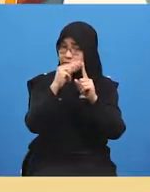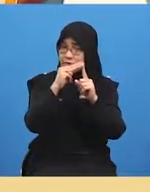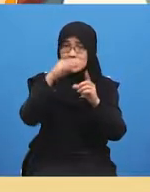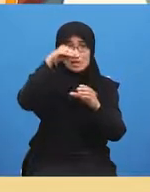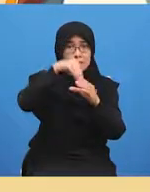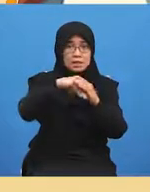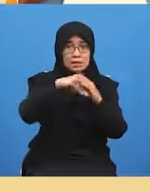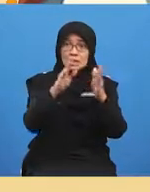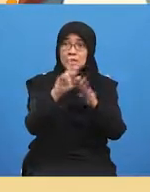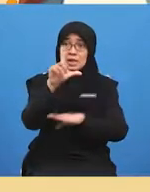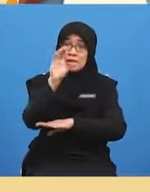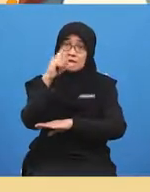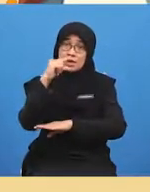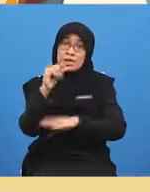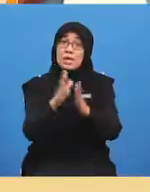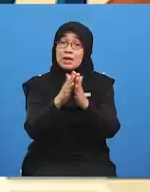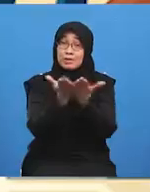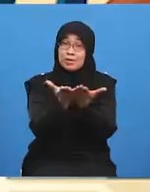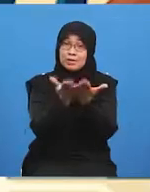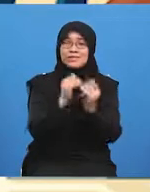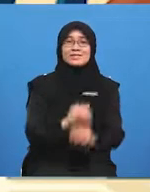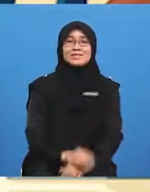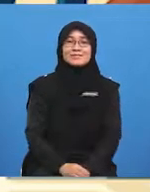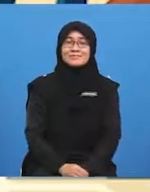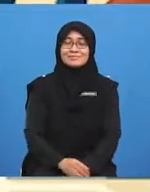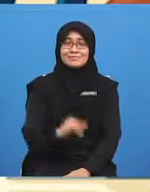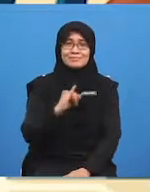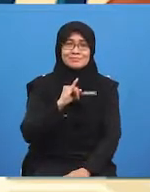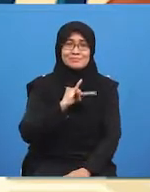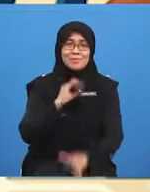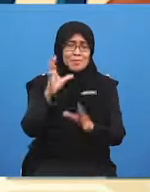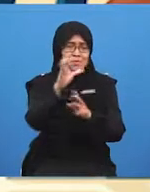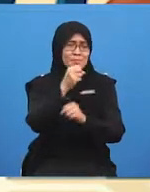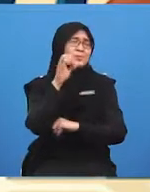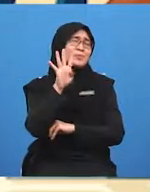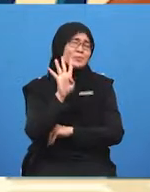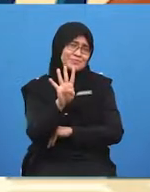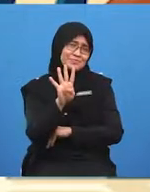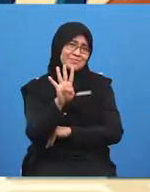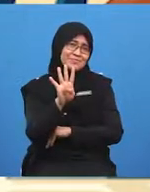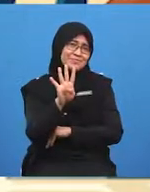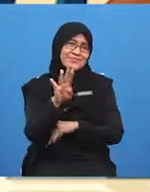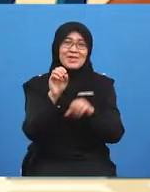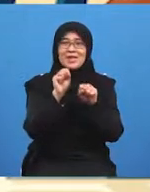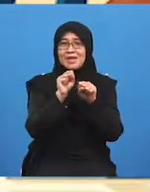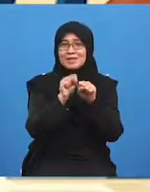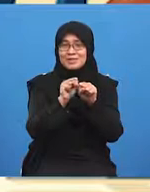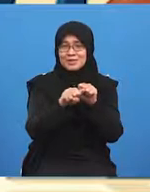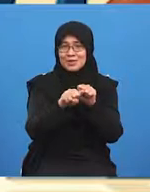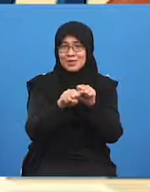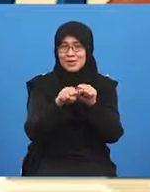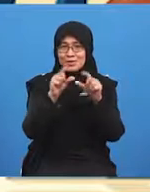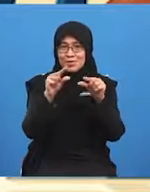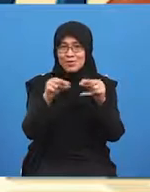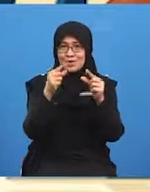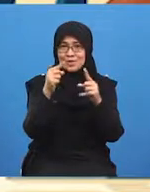well done how about you yolo i actually got four so i'm going to